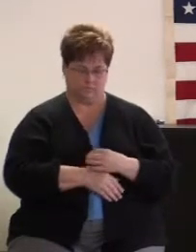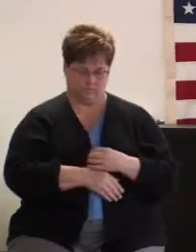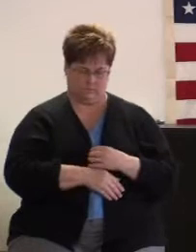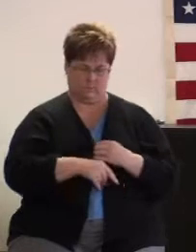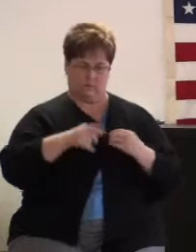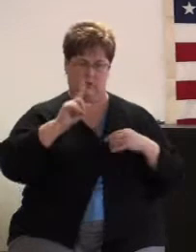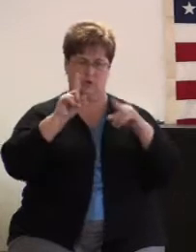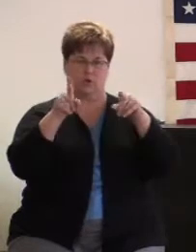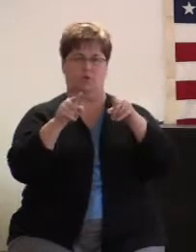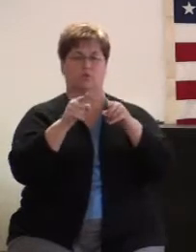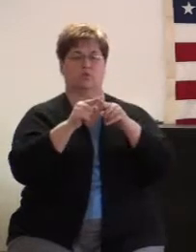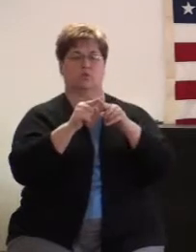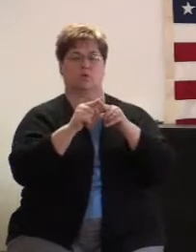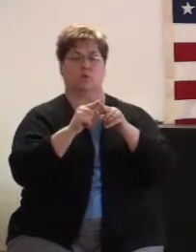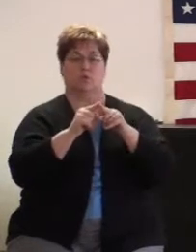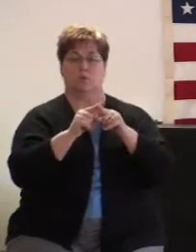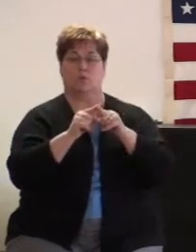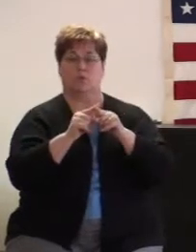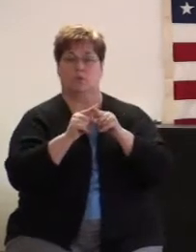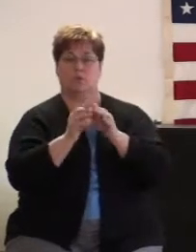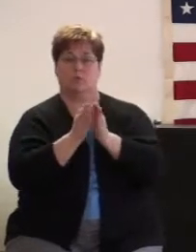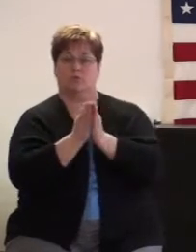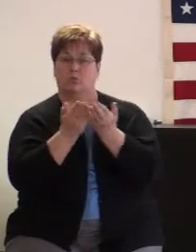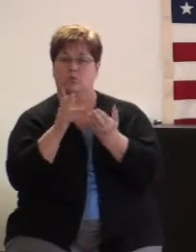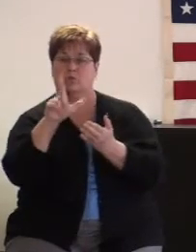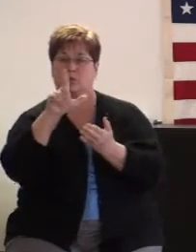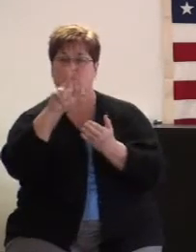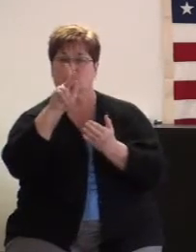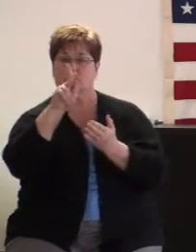Let's go to Luke chapter 10